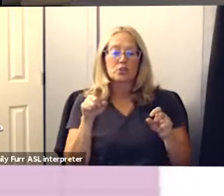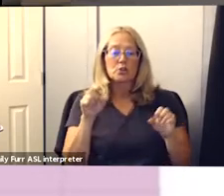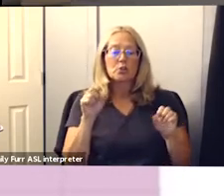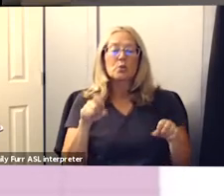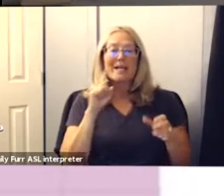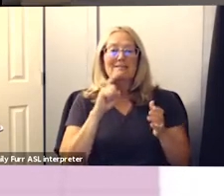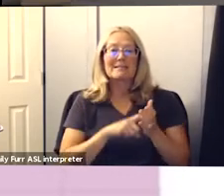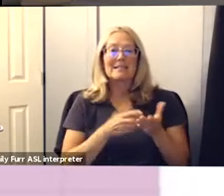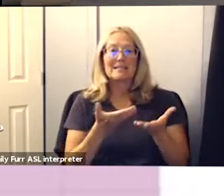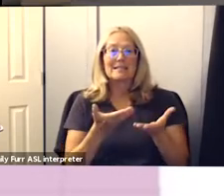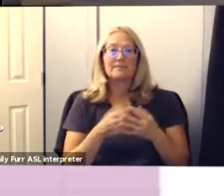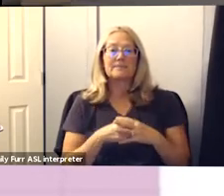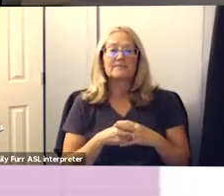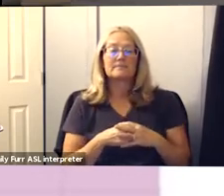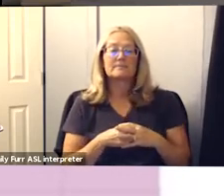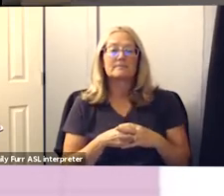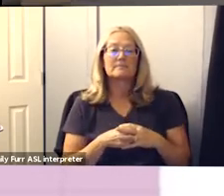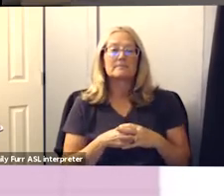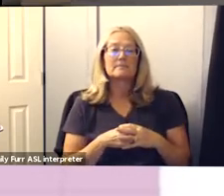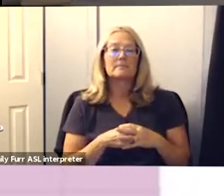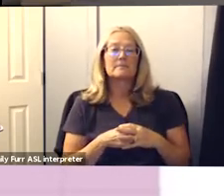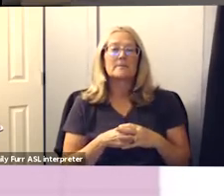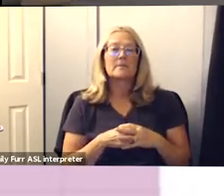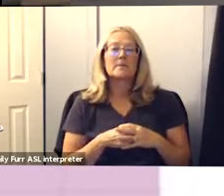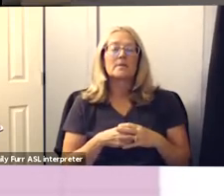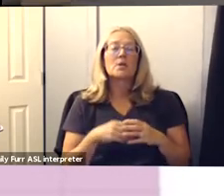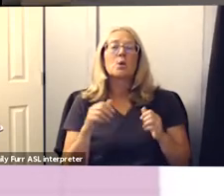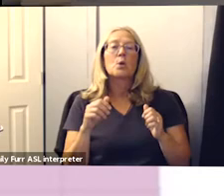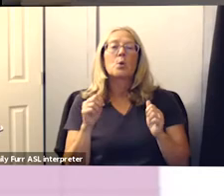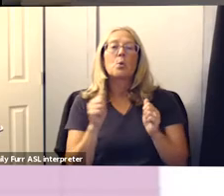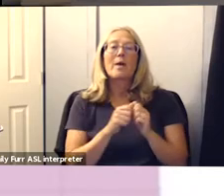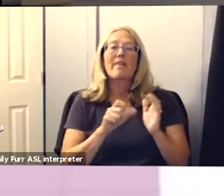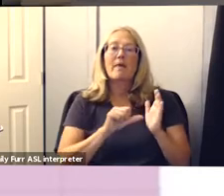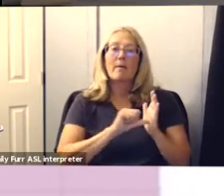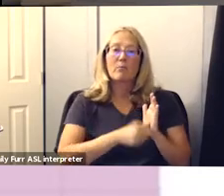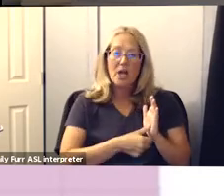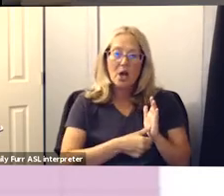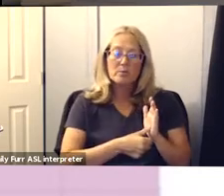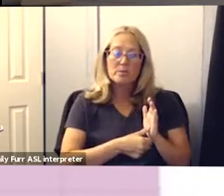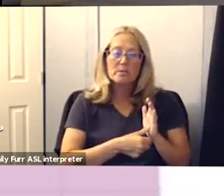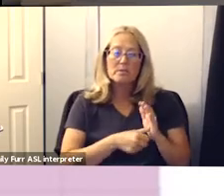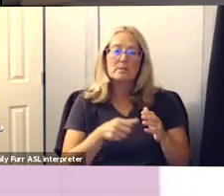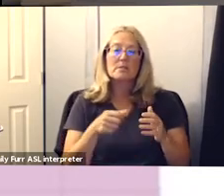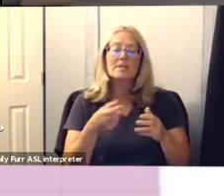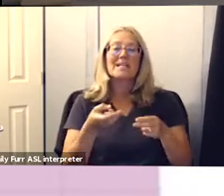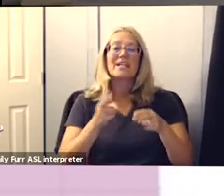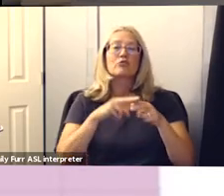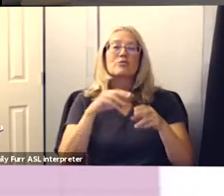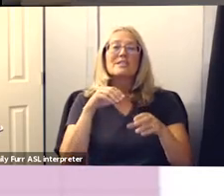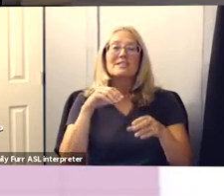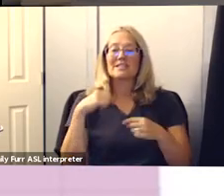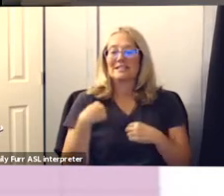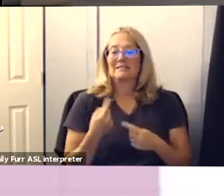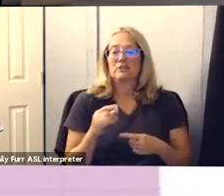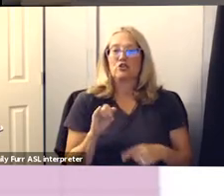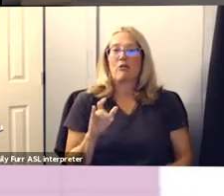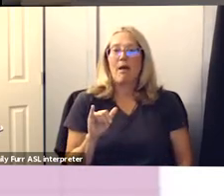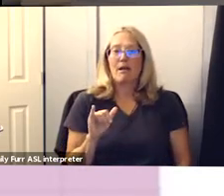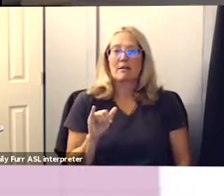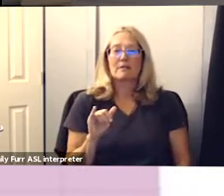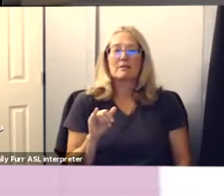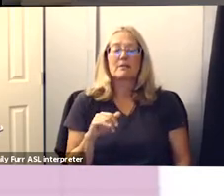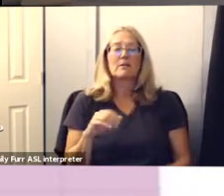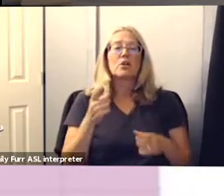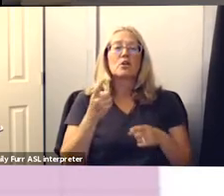can see that um with a pronounced unfortunately pronounced increase in july right